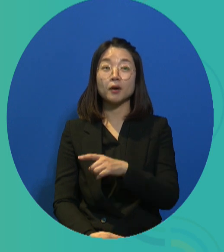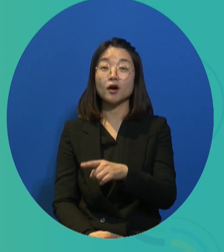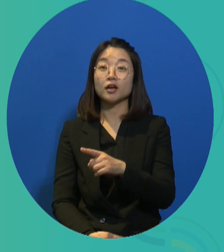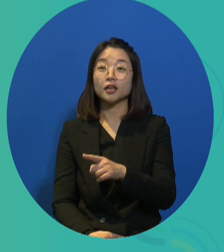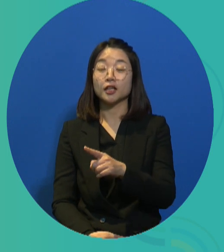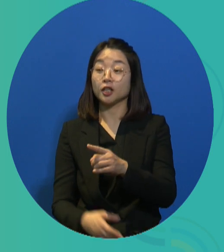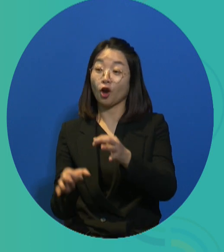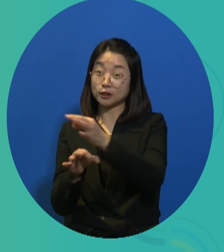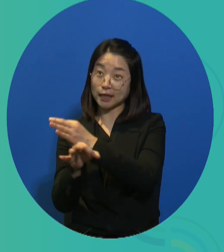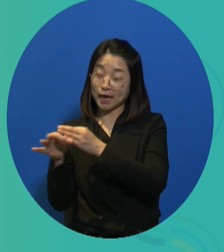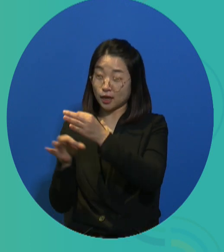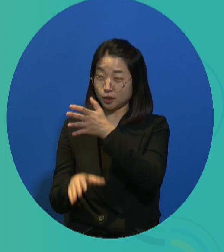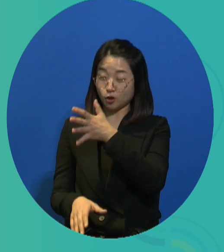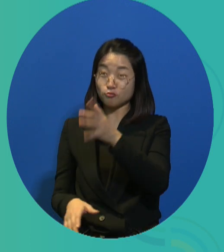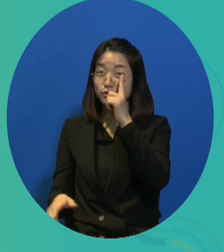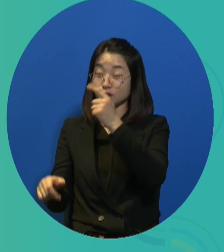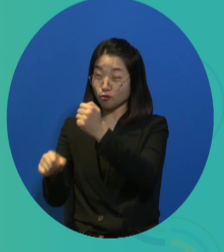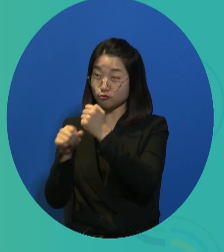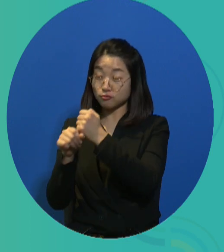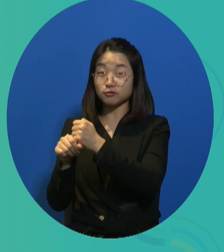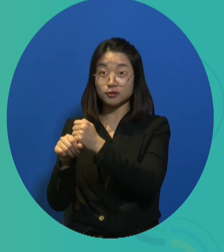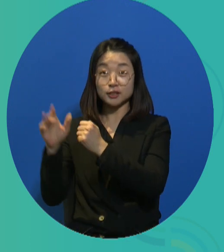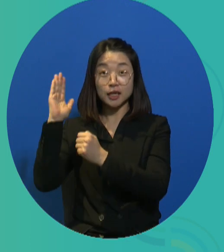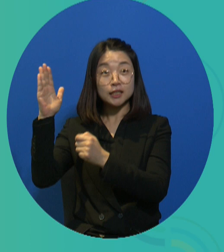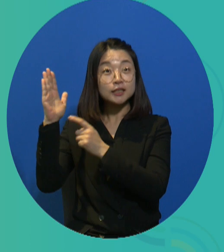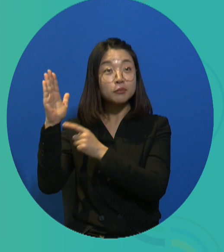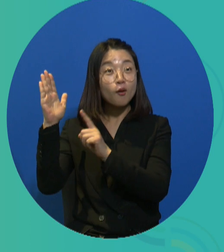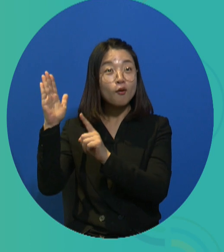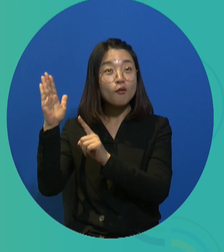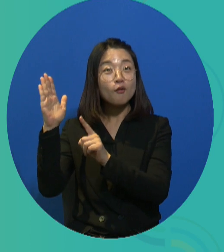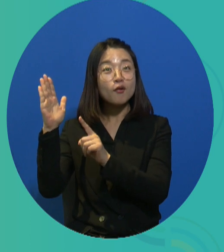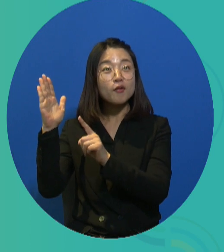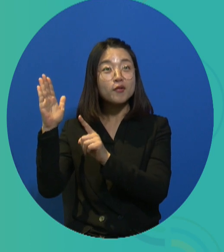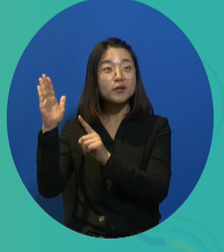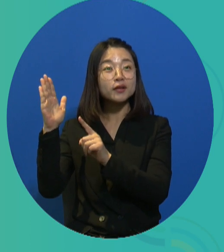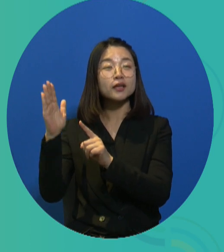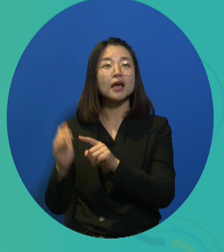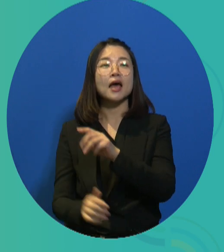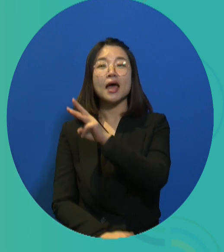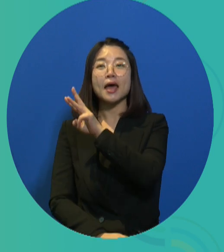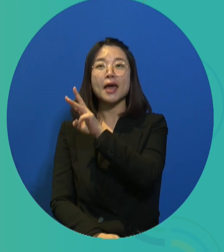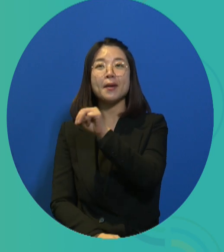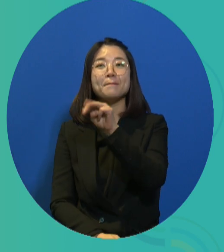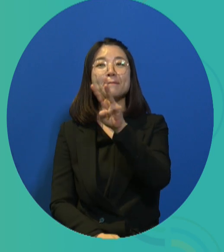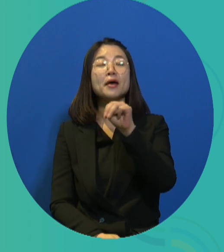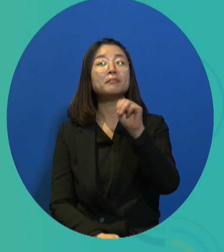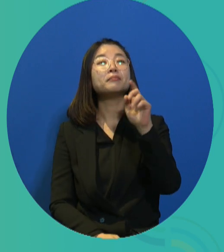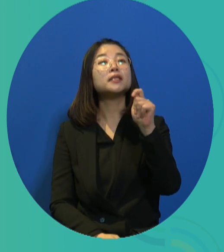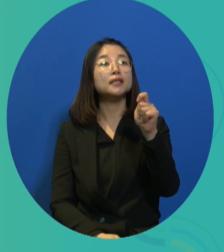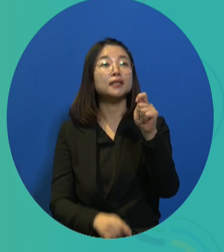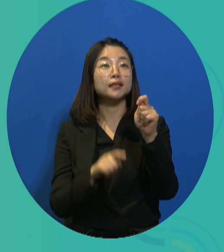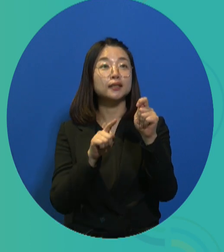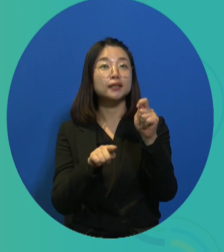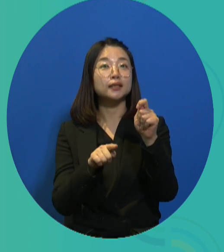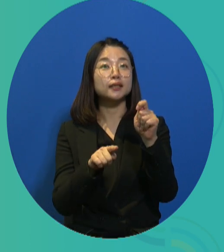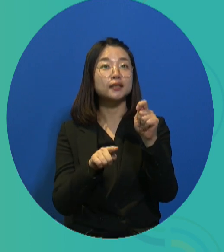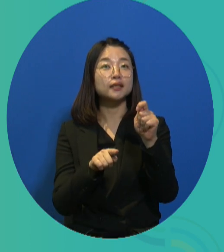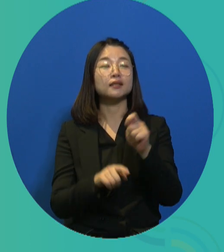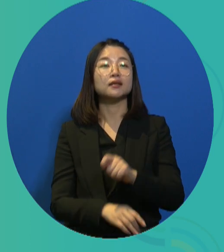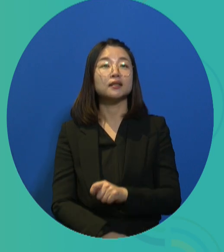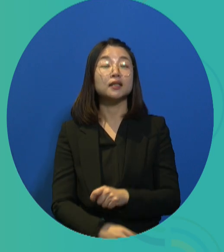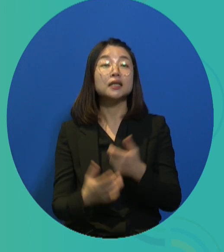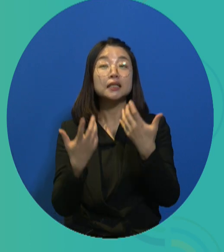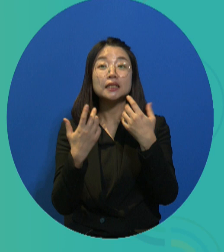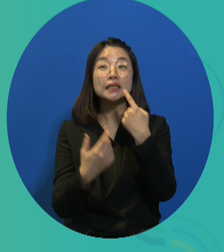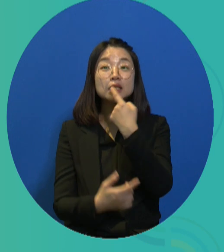I'm not going to go into detail with this particular theory, but some post Keynesian economists have continued